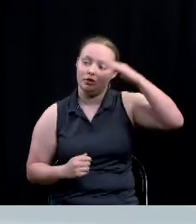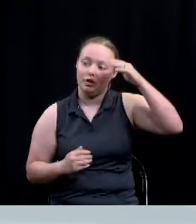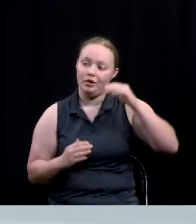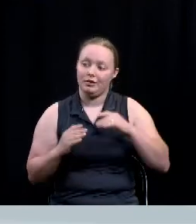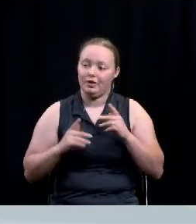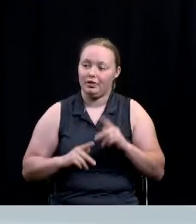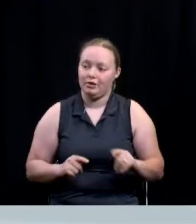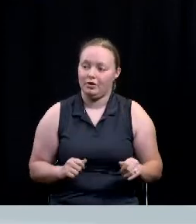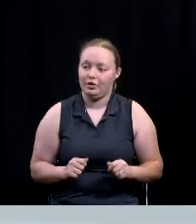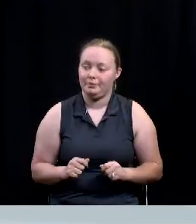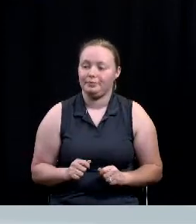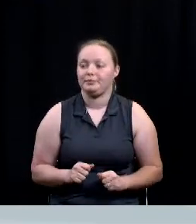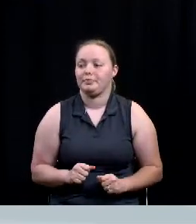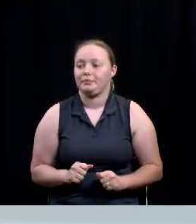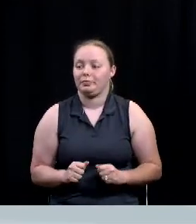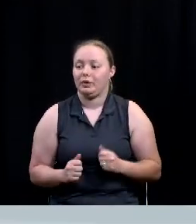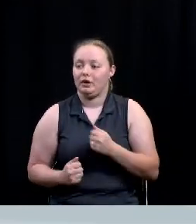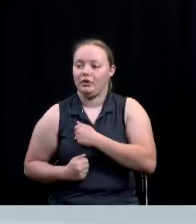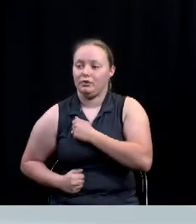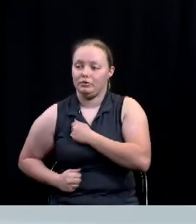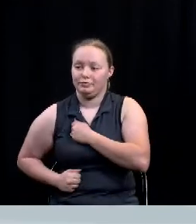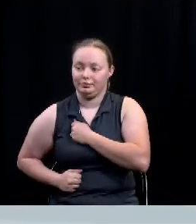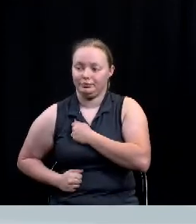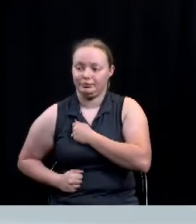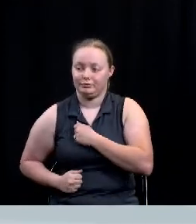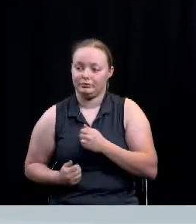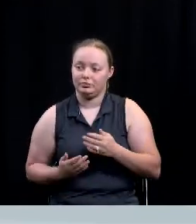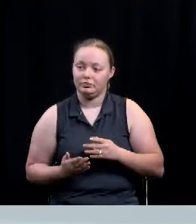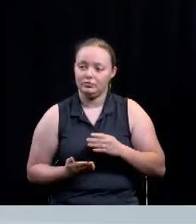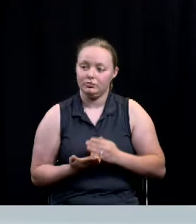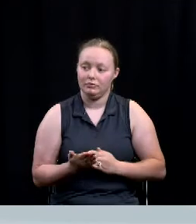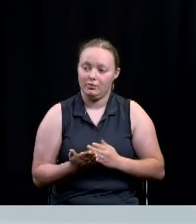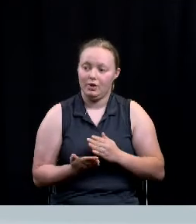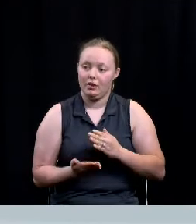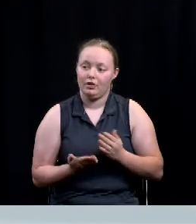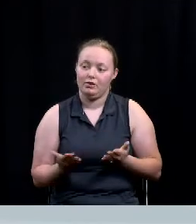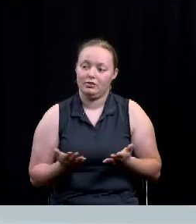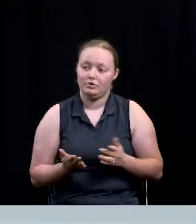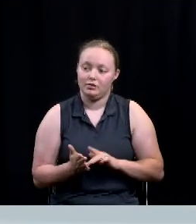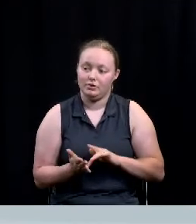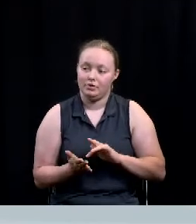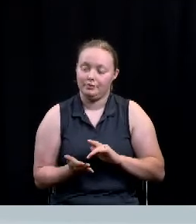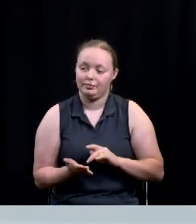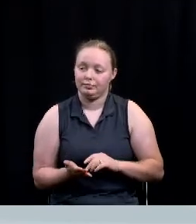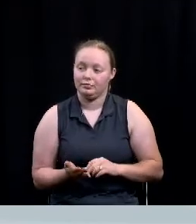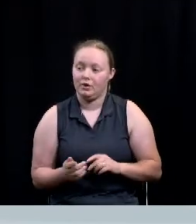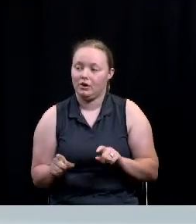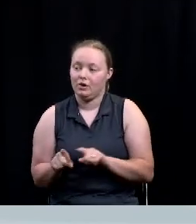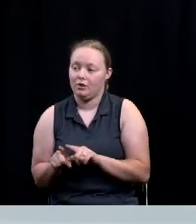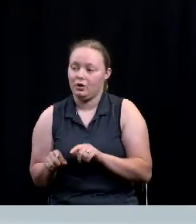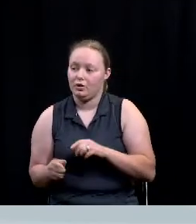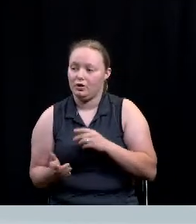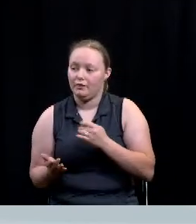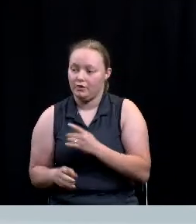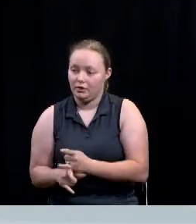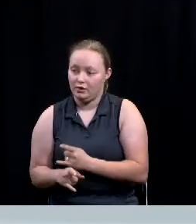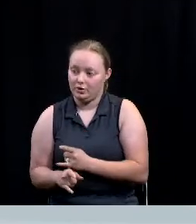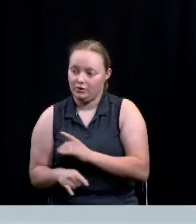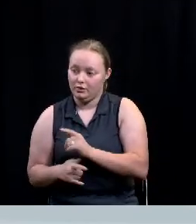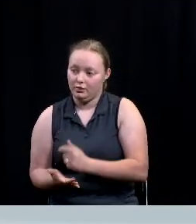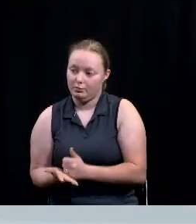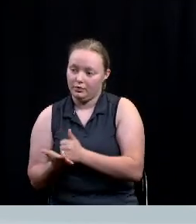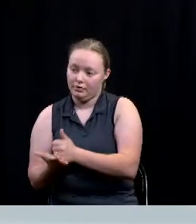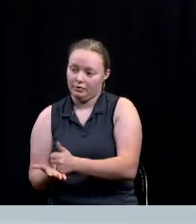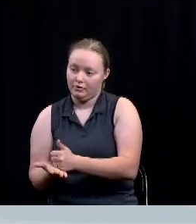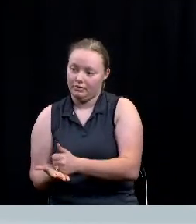based services through the veterans one-stop center additionally MHMR provides substance abuse services and treatment and they also provide a 24-hour